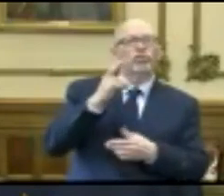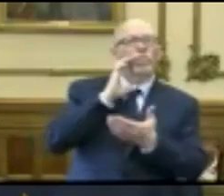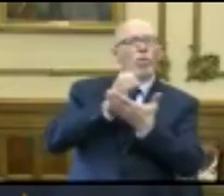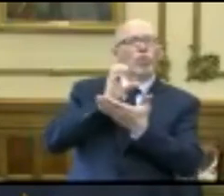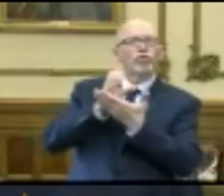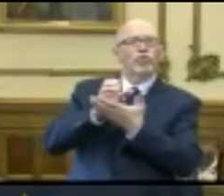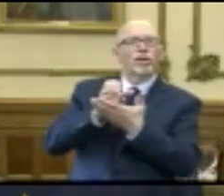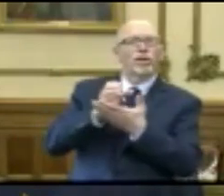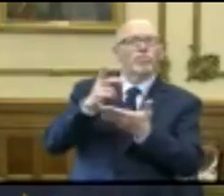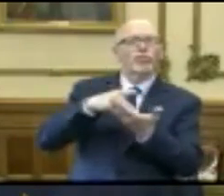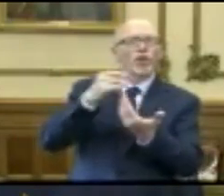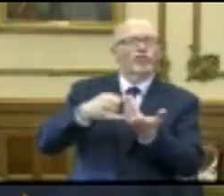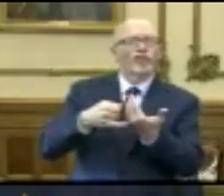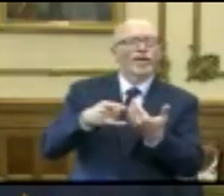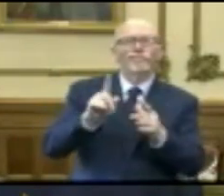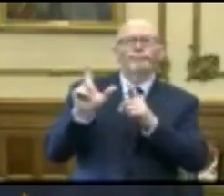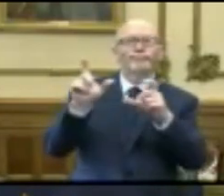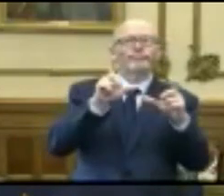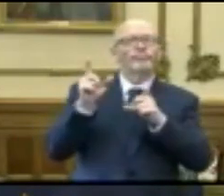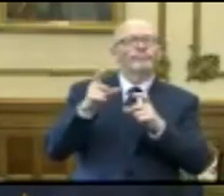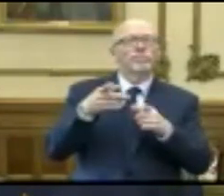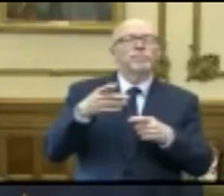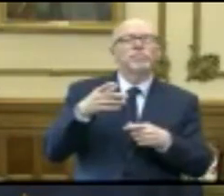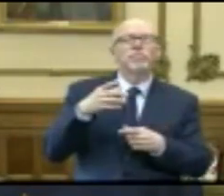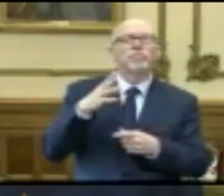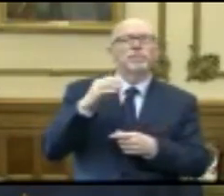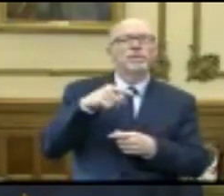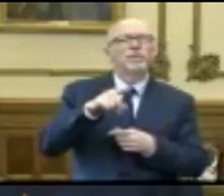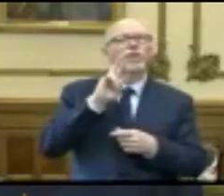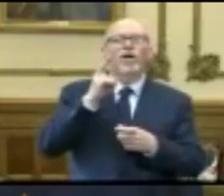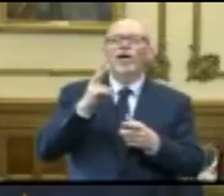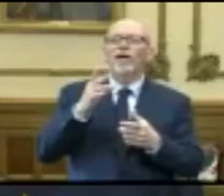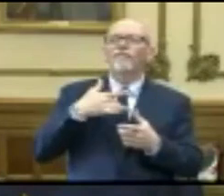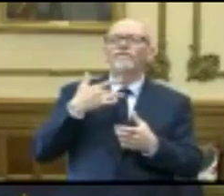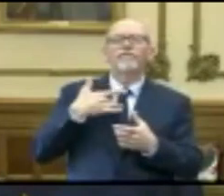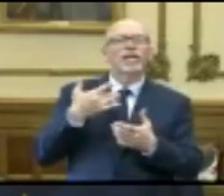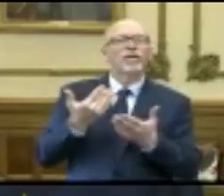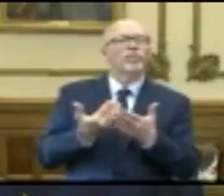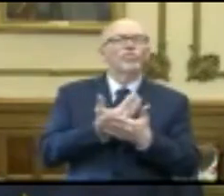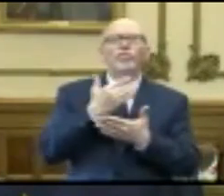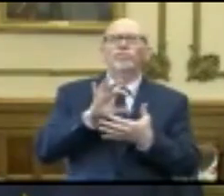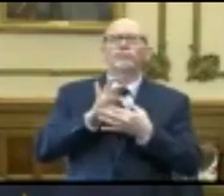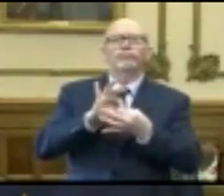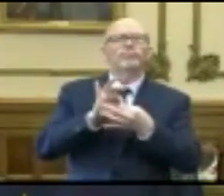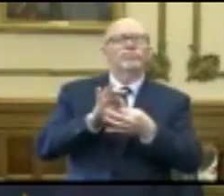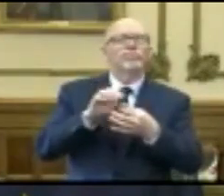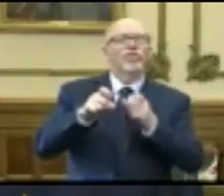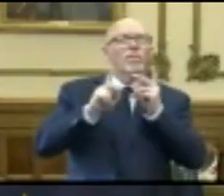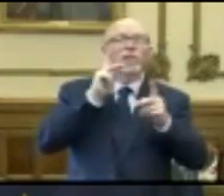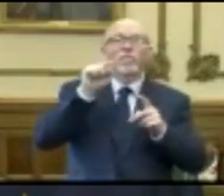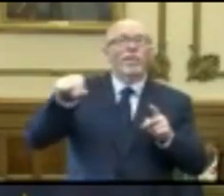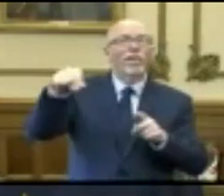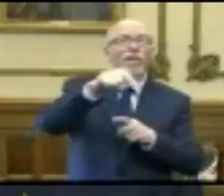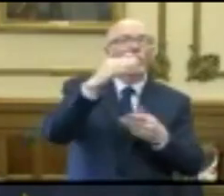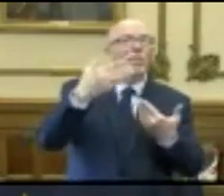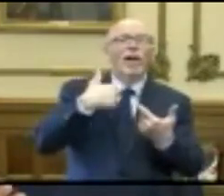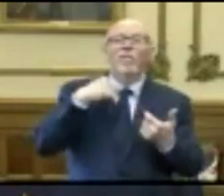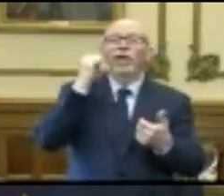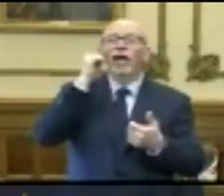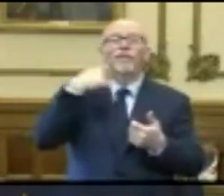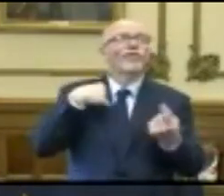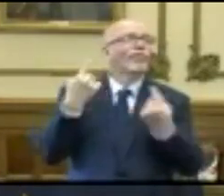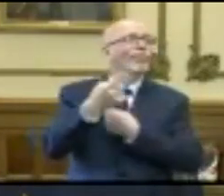and capturing just this, almost this, the renewed Vons from across the street that maybe have become